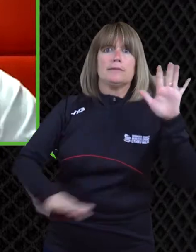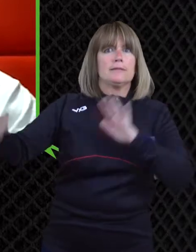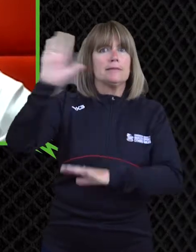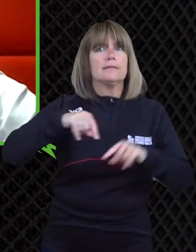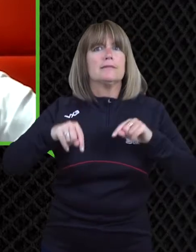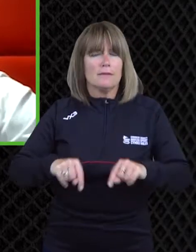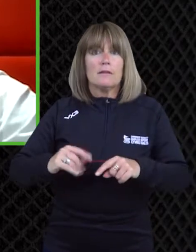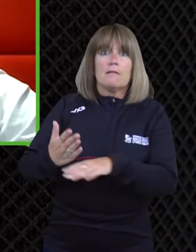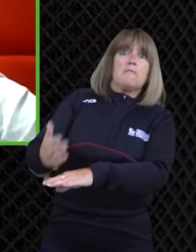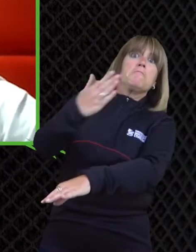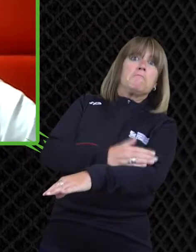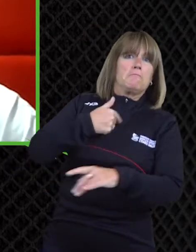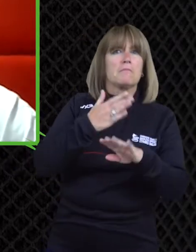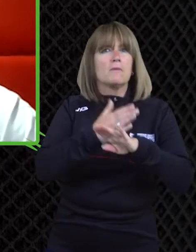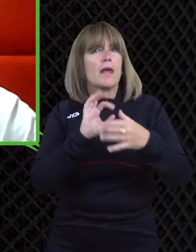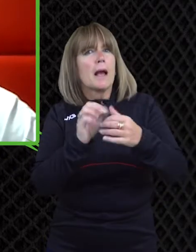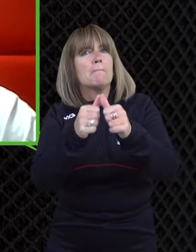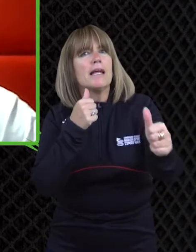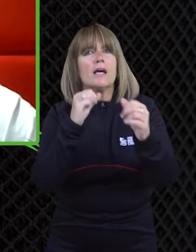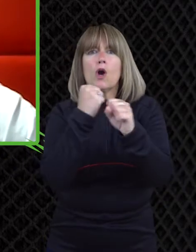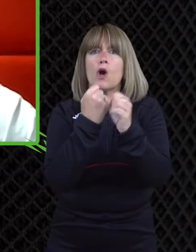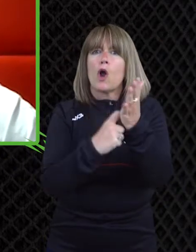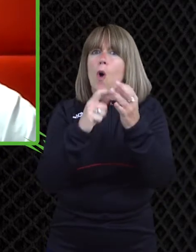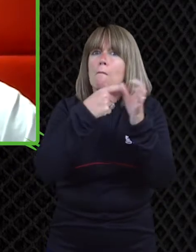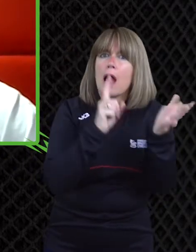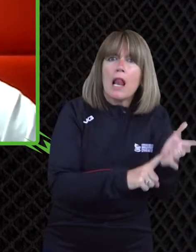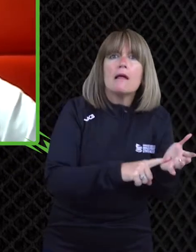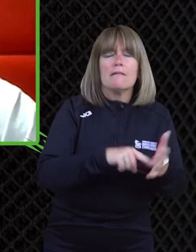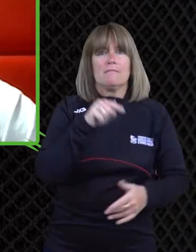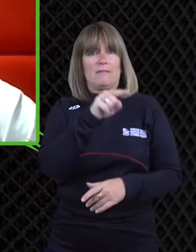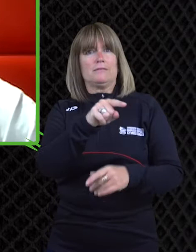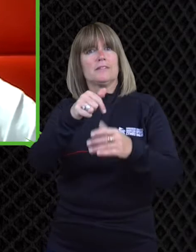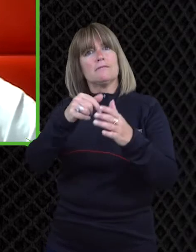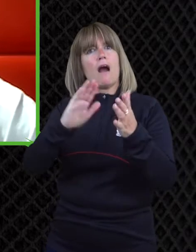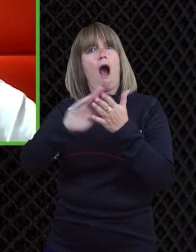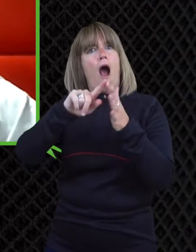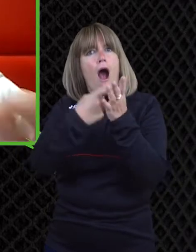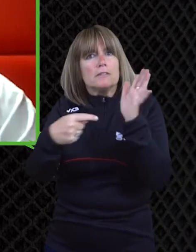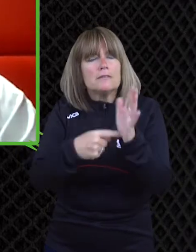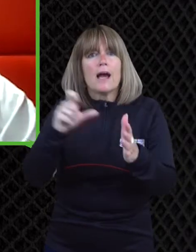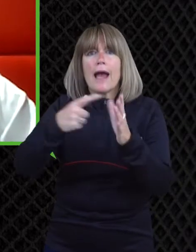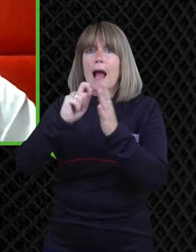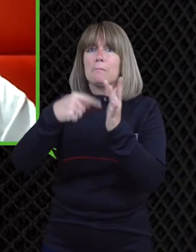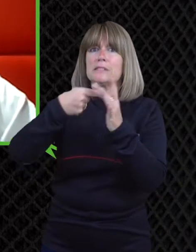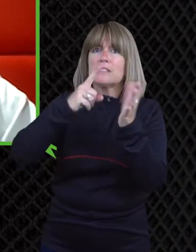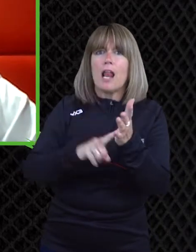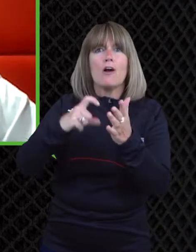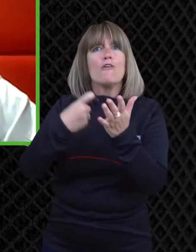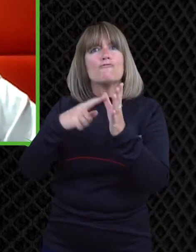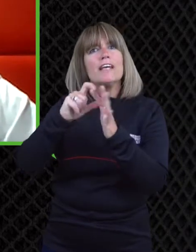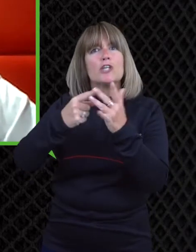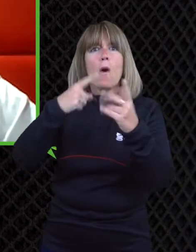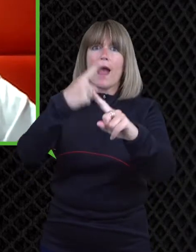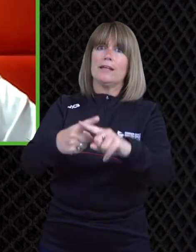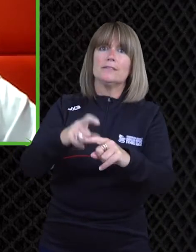called global so that's heart capital radio x uh classic fm lbc all of those um and i